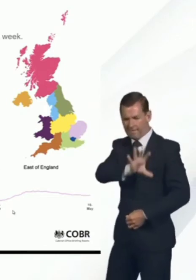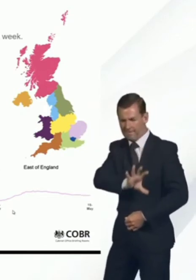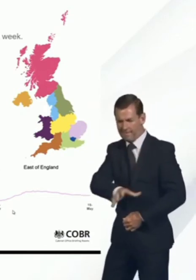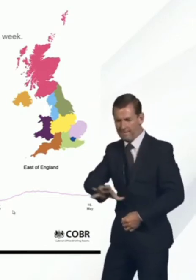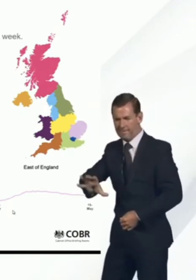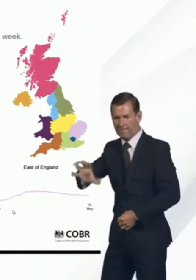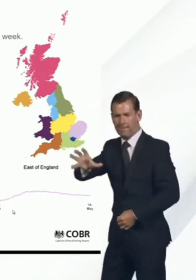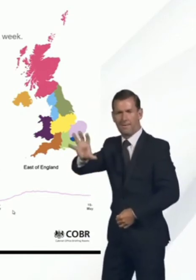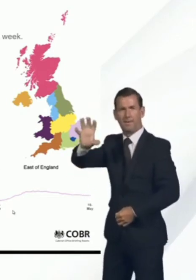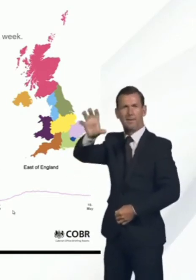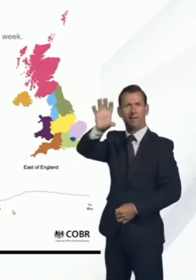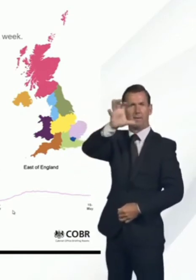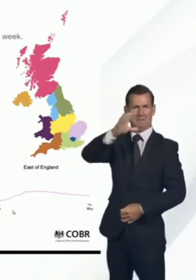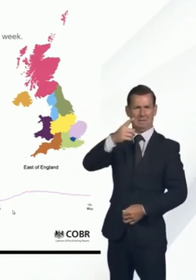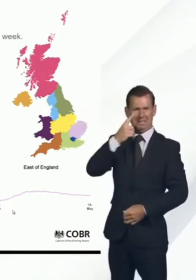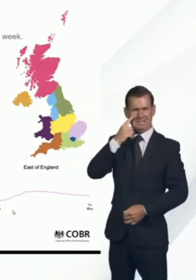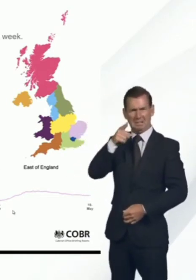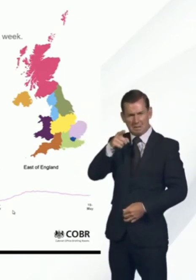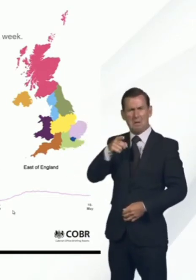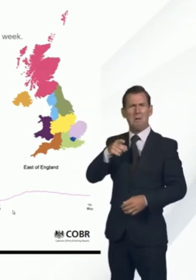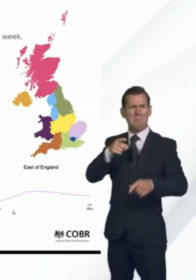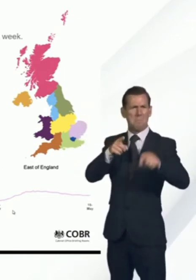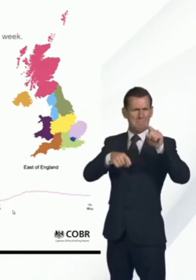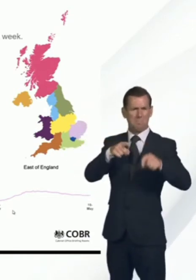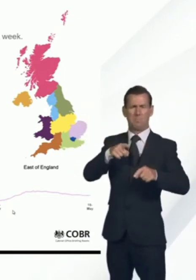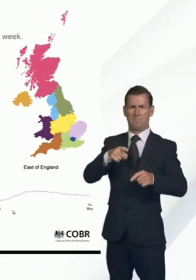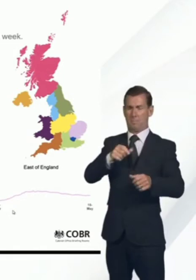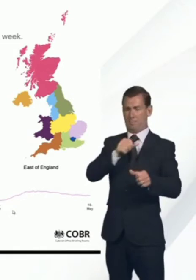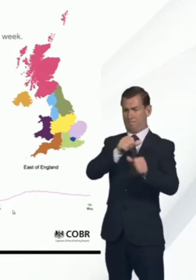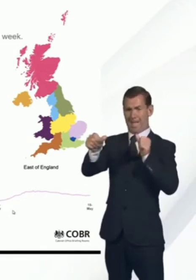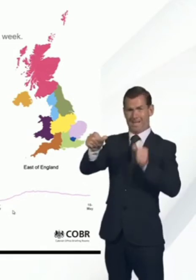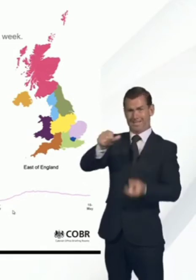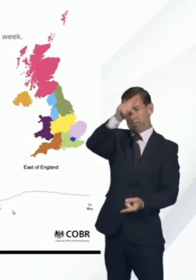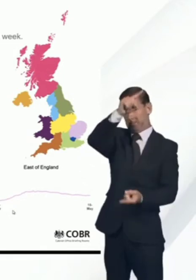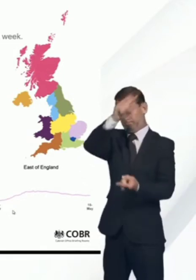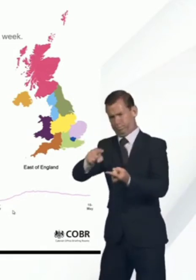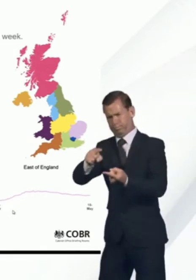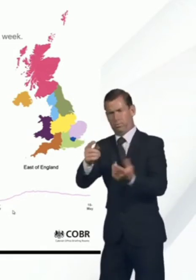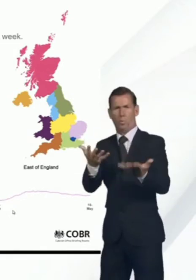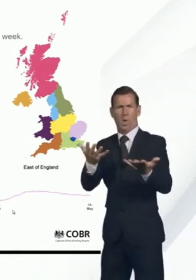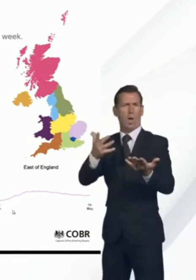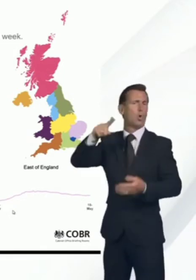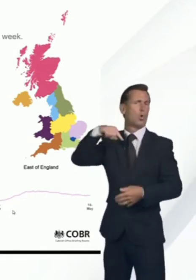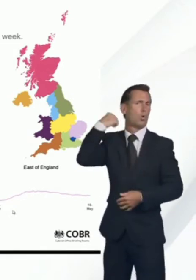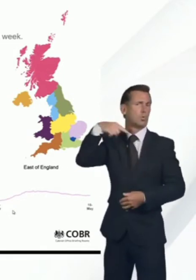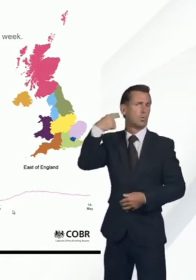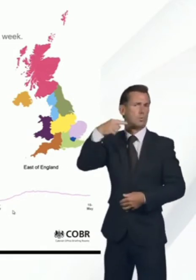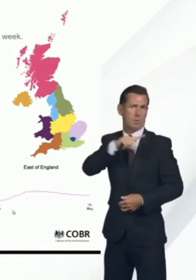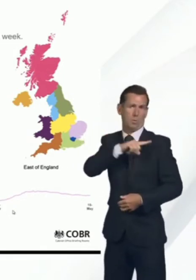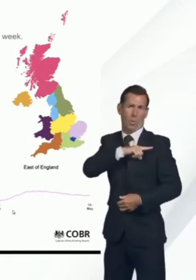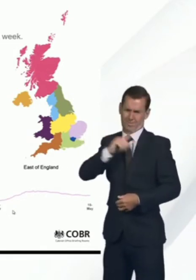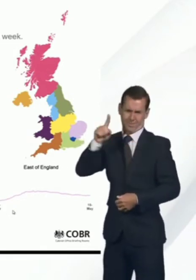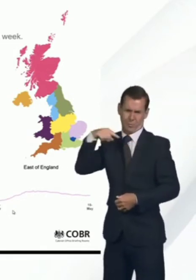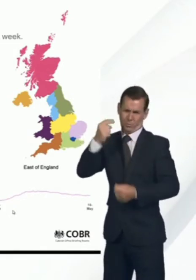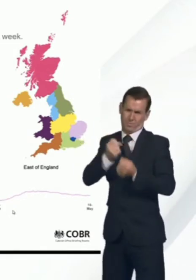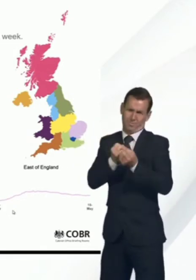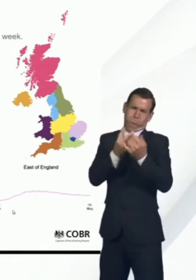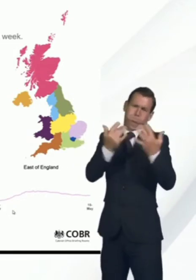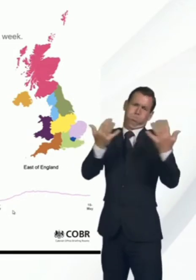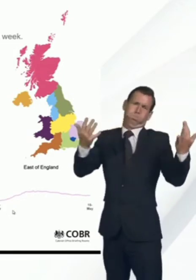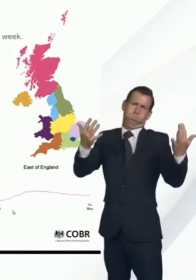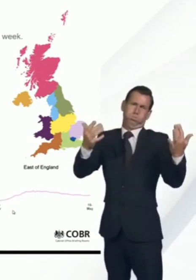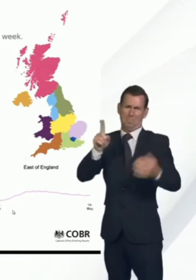the UK that the fall, the decline has been steepest in London that had the highest peak. But also you will see declines in other